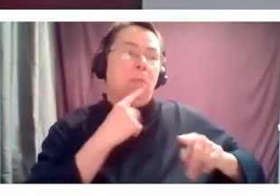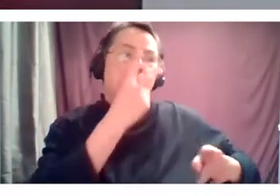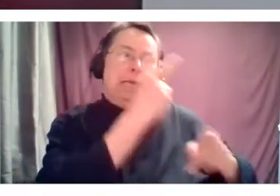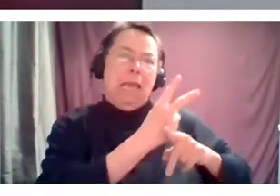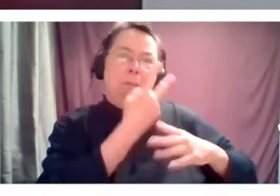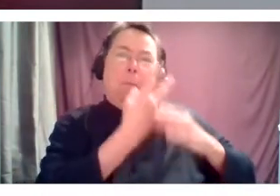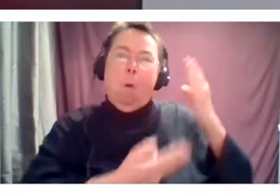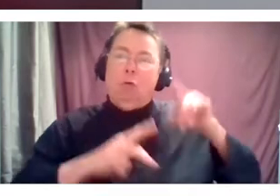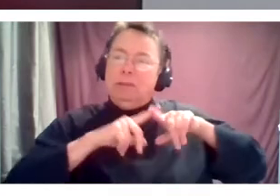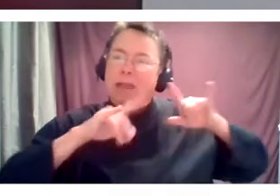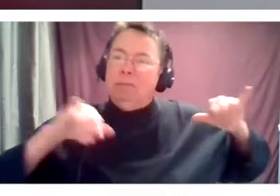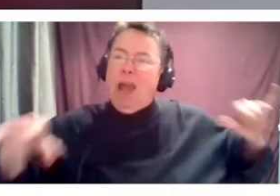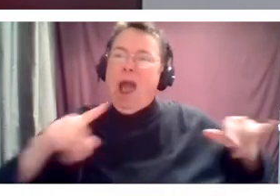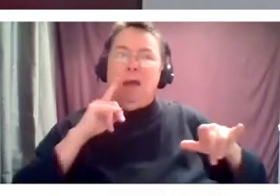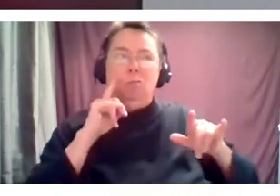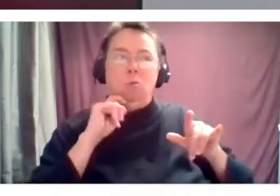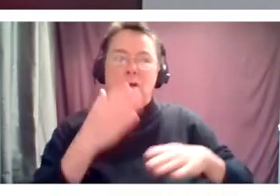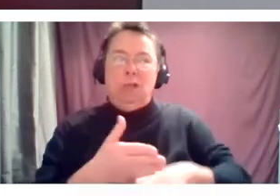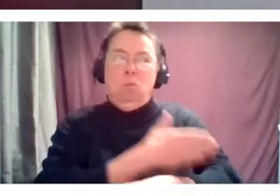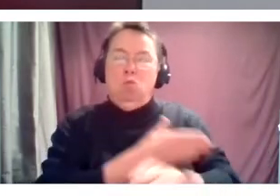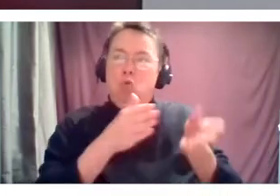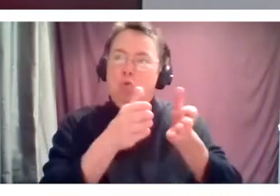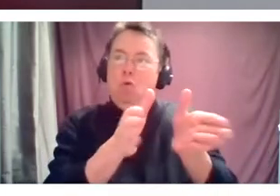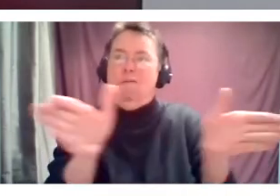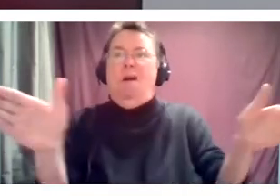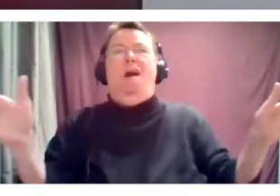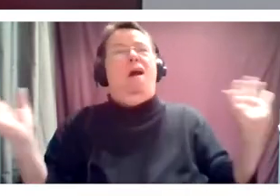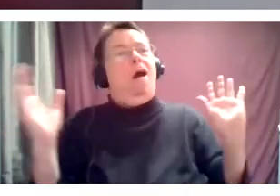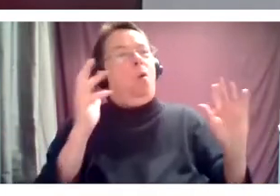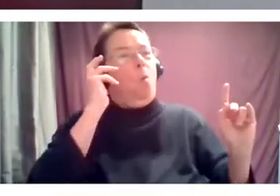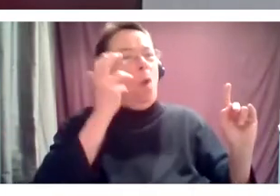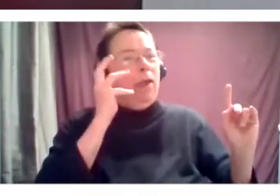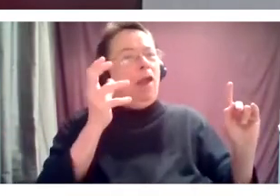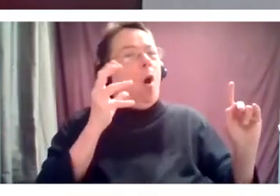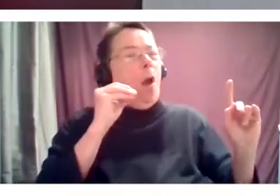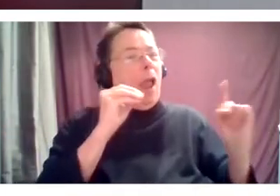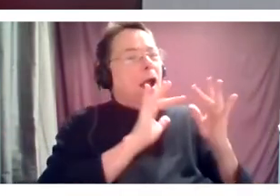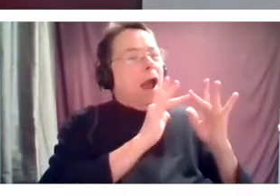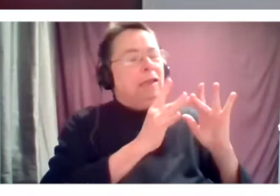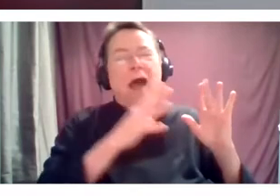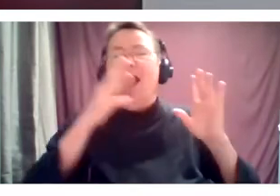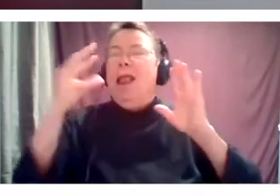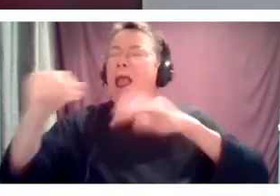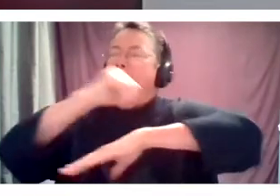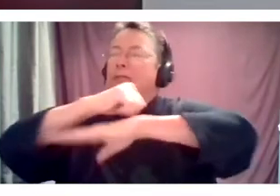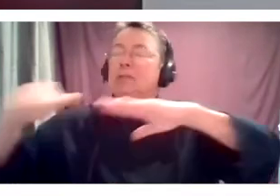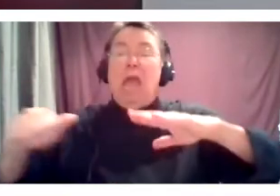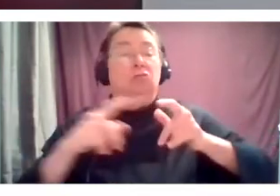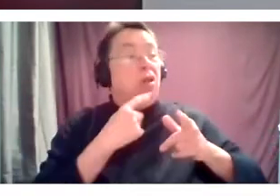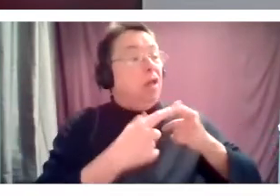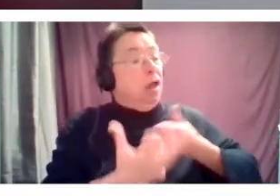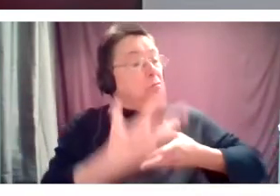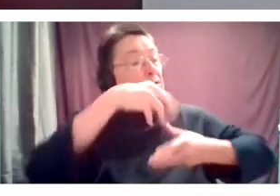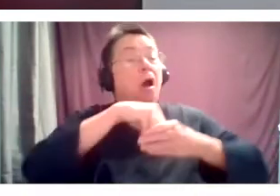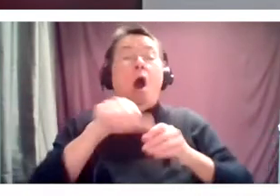visibility in a larger arena and perhaps engage others in thinking about, you know, using